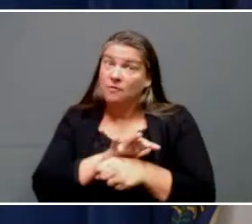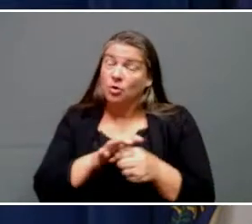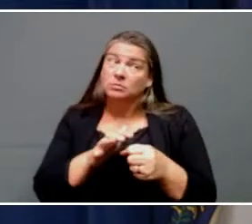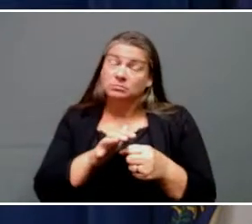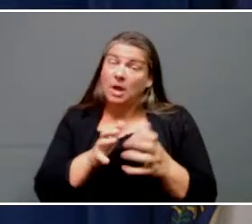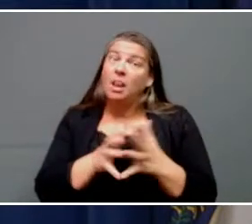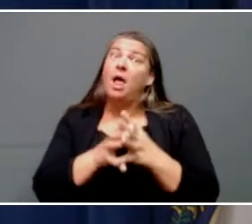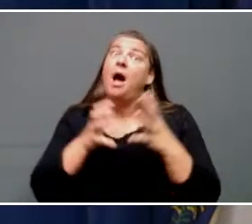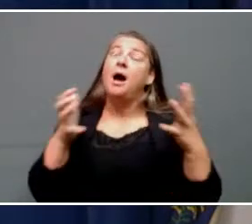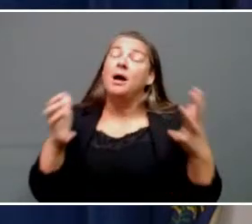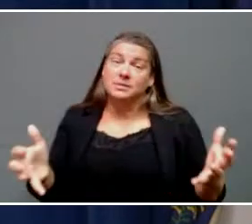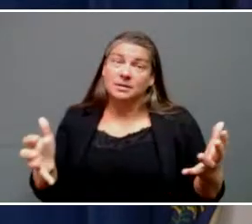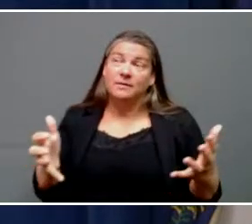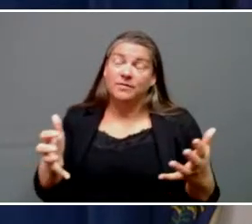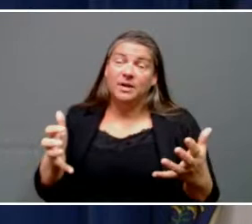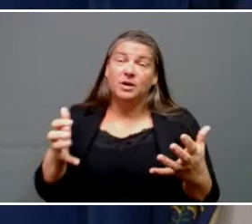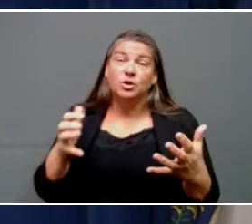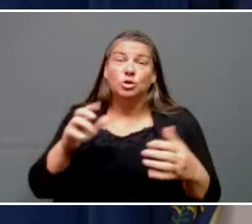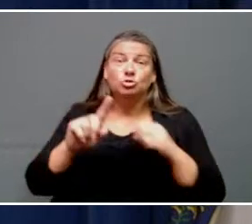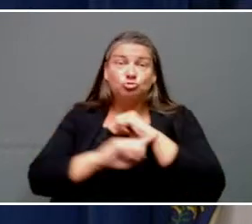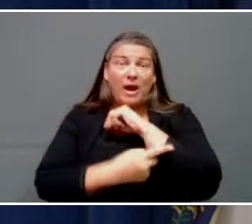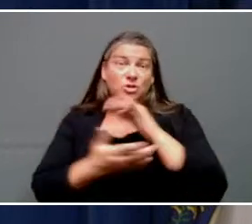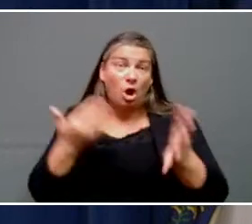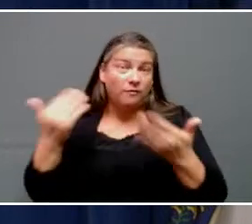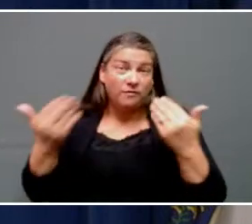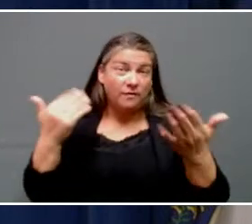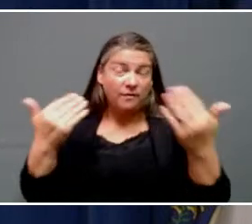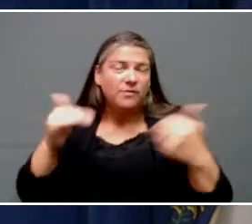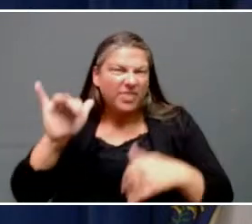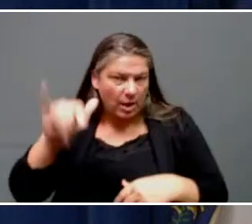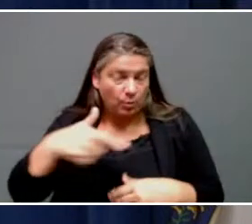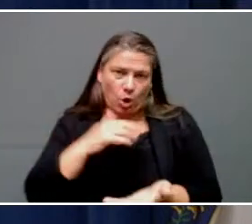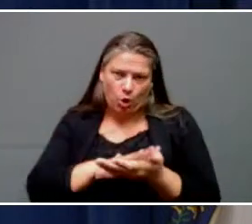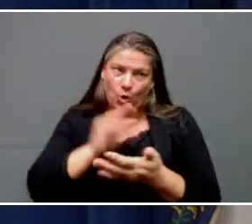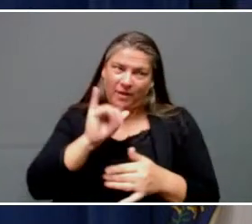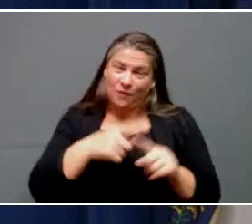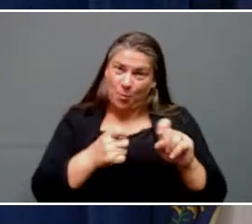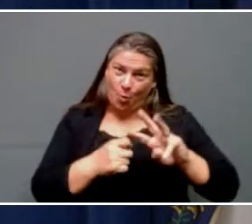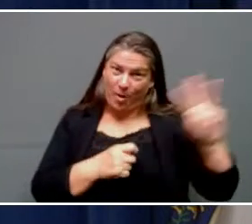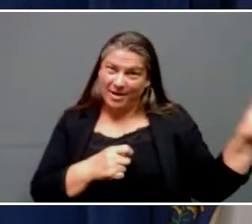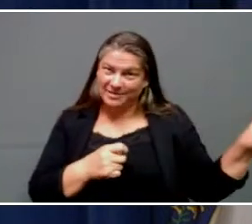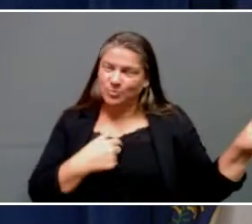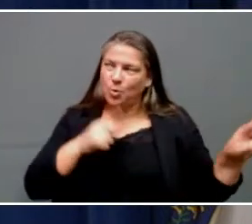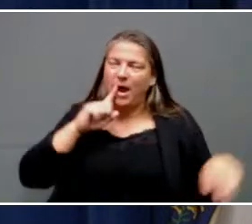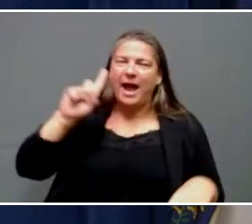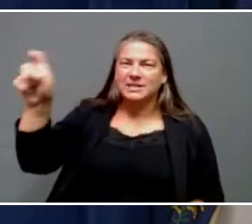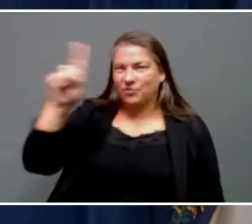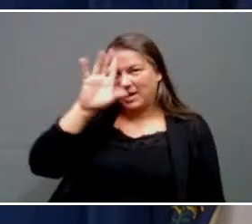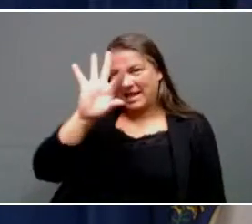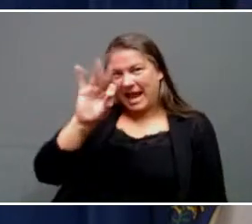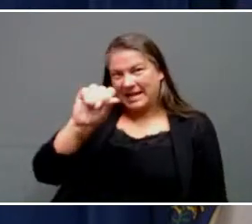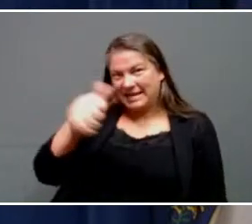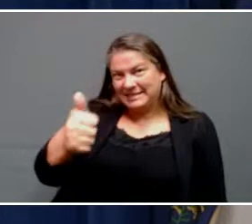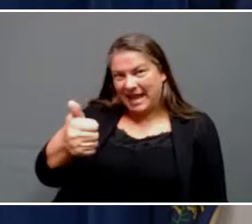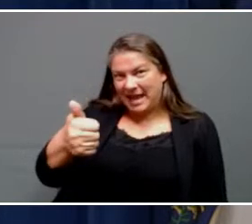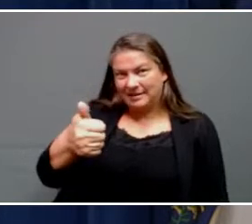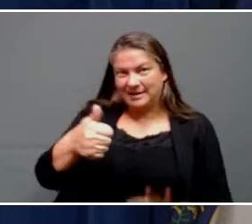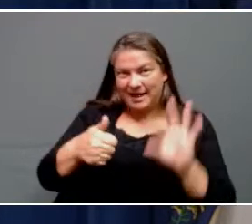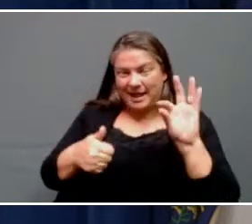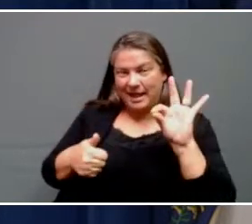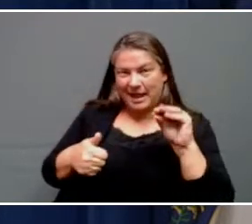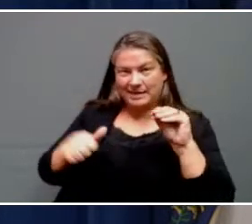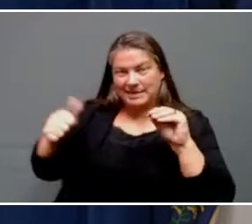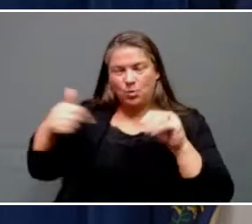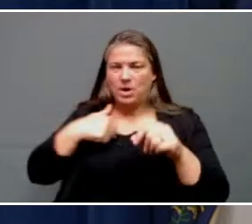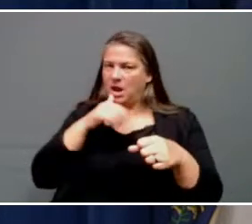the debris removal. We learned a lot about that from the west. We'll be asking for 90 10 since we didn't get the full 100 for the rest of it